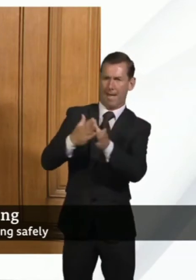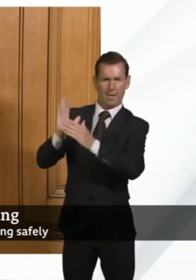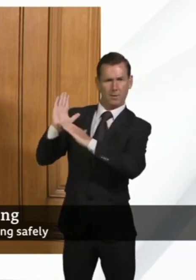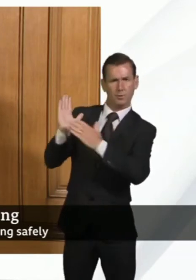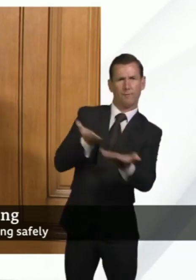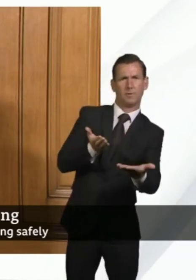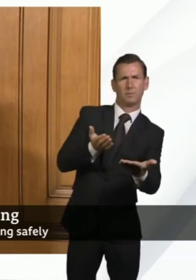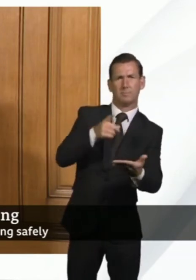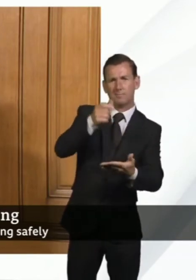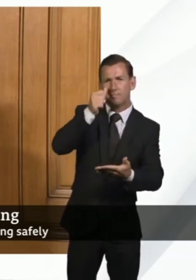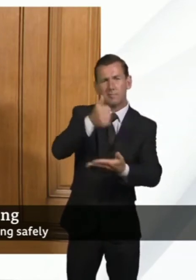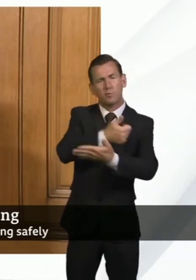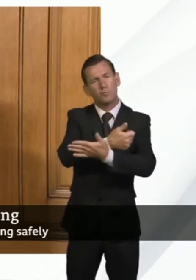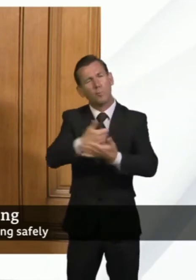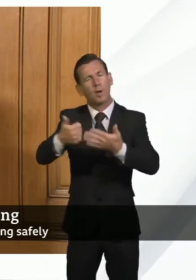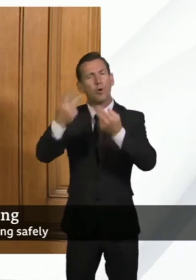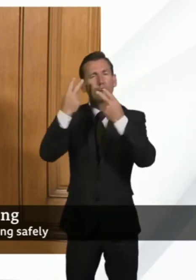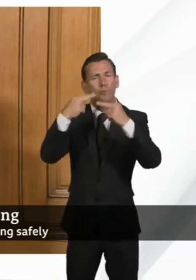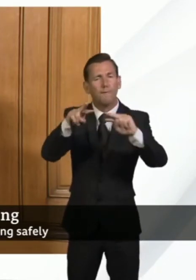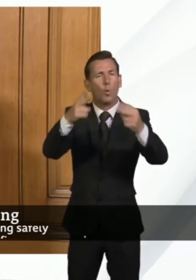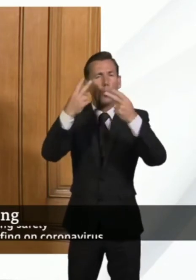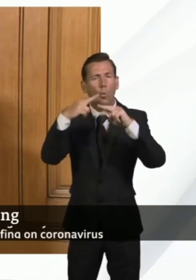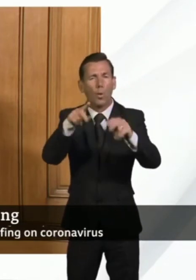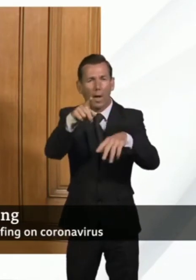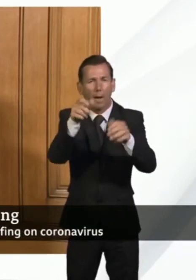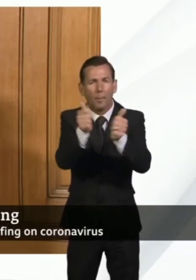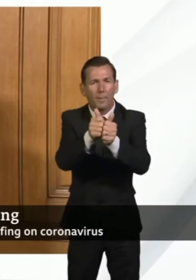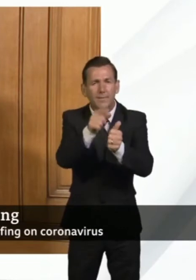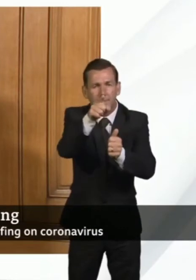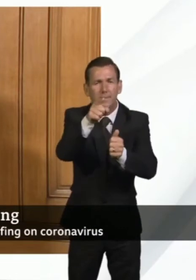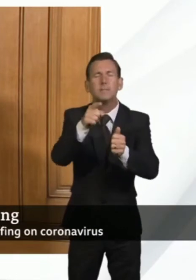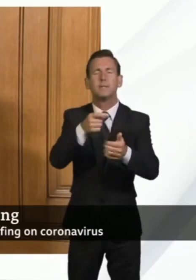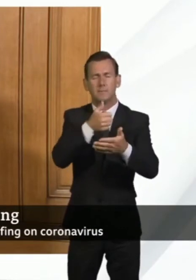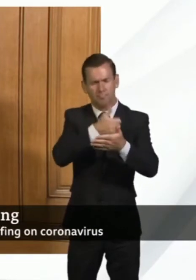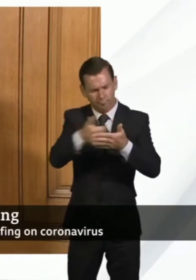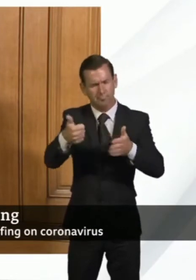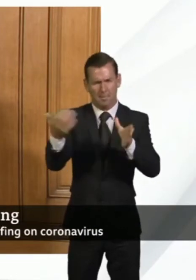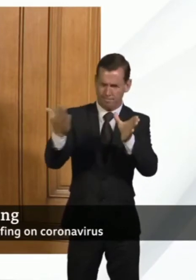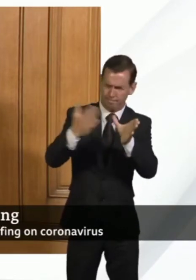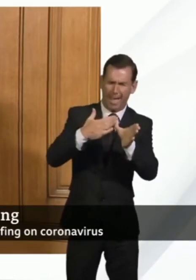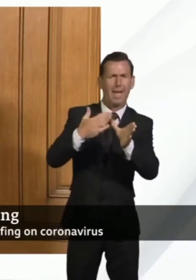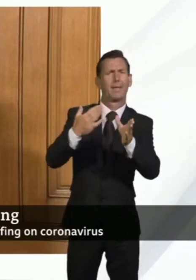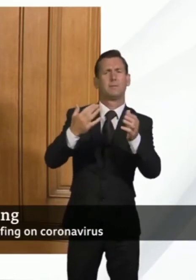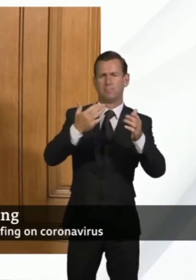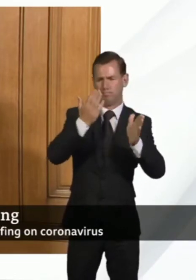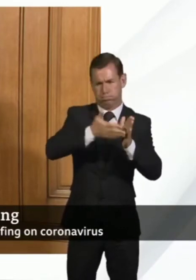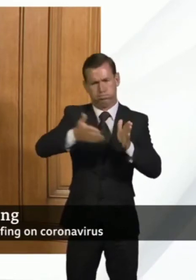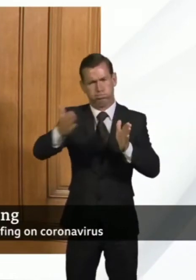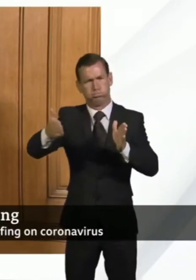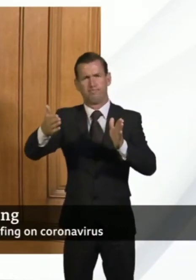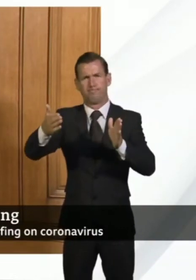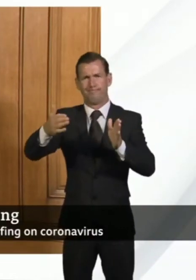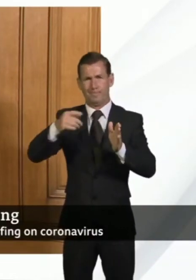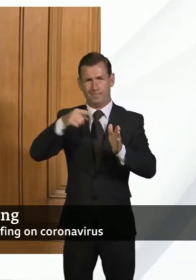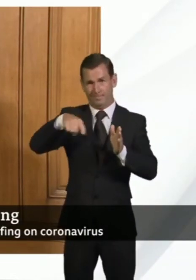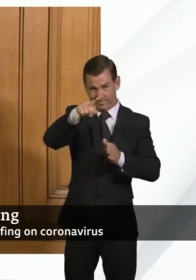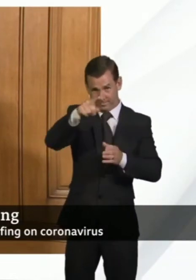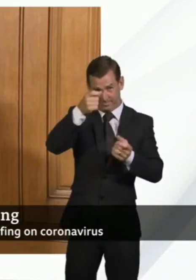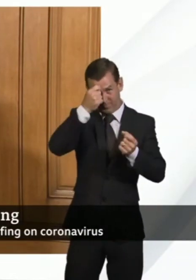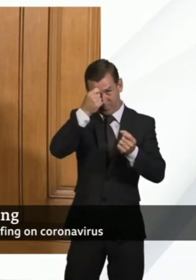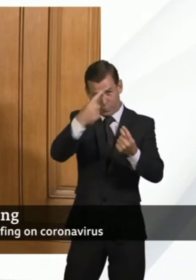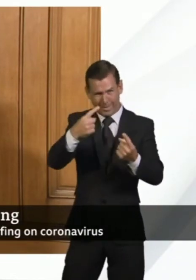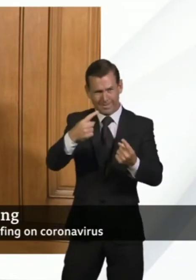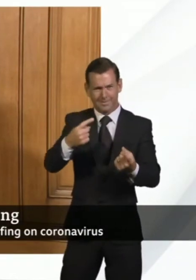routine reviews can start to be done again. But I'm sure everybody understands that at a time